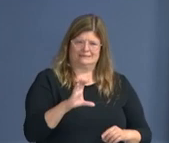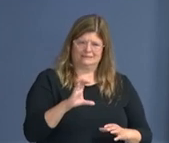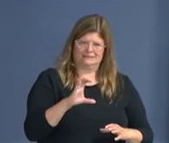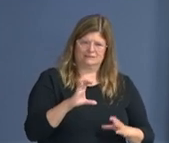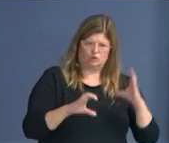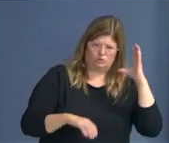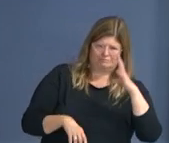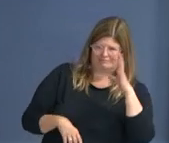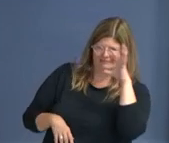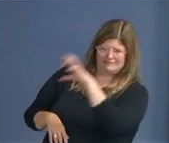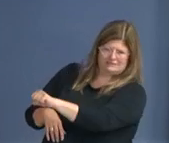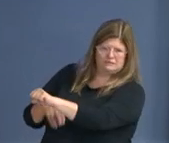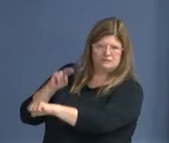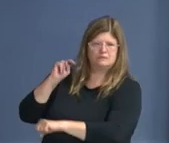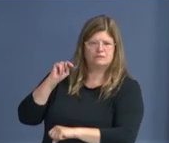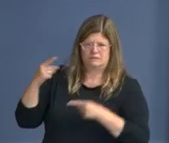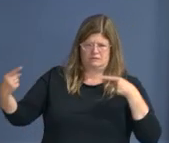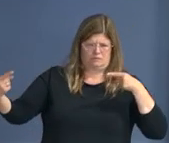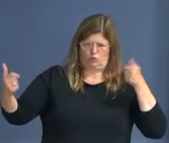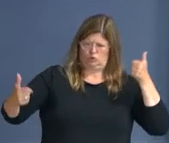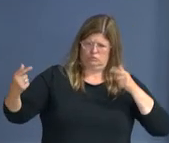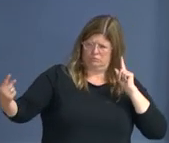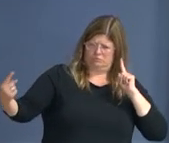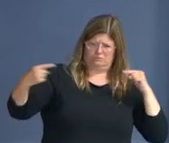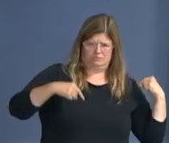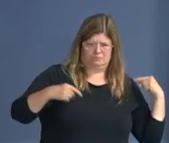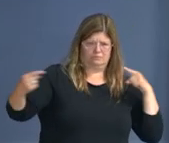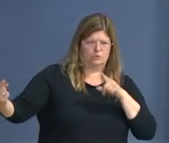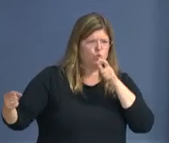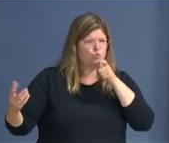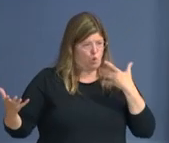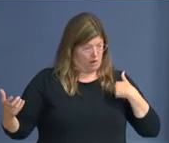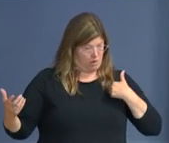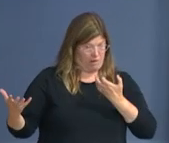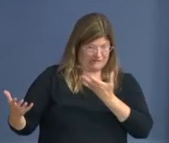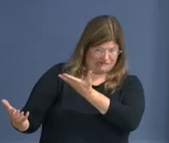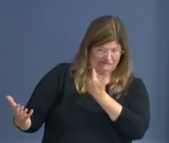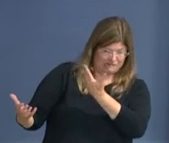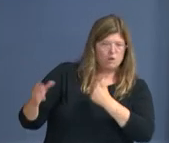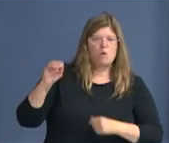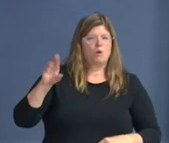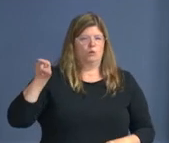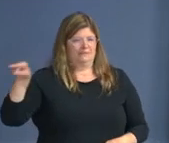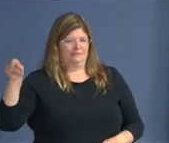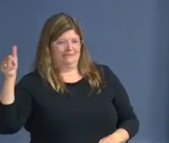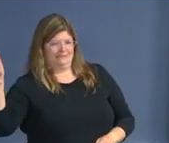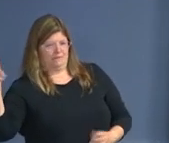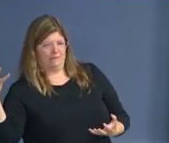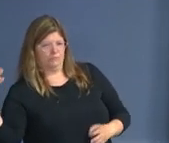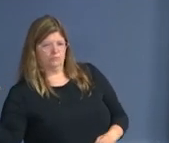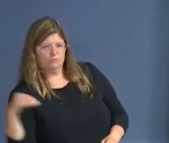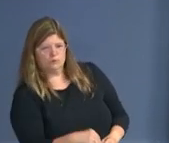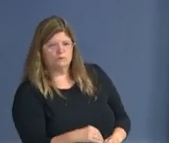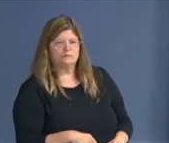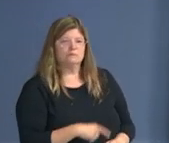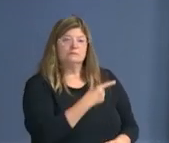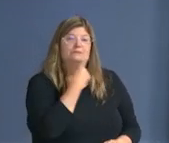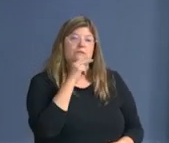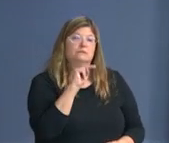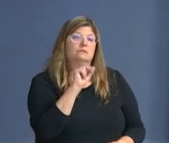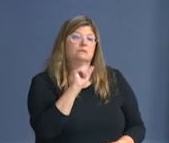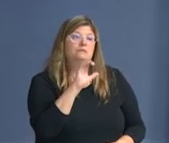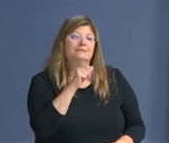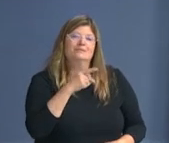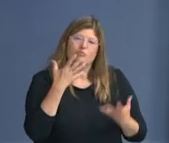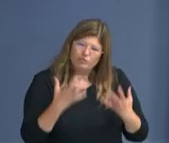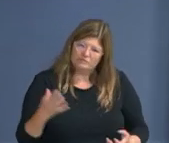NAACP looking to come to Washington. Um, and we were looking to, to have them in Washington. Because I think our Baltimore station